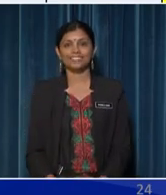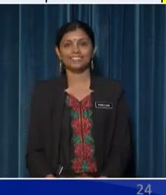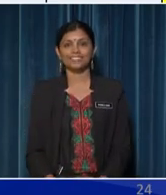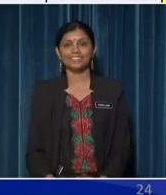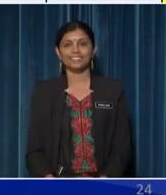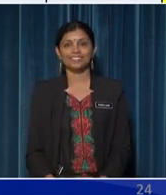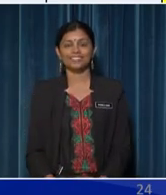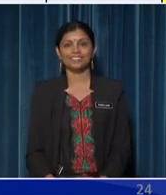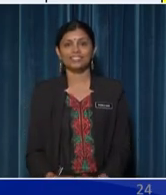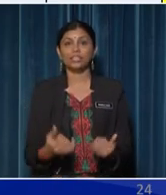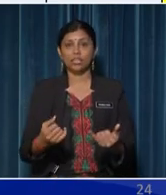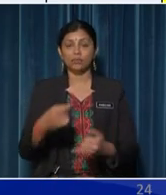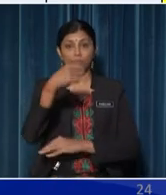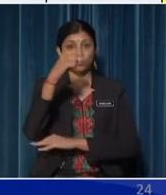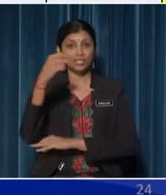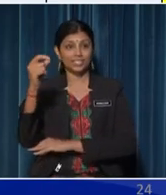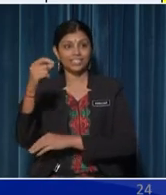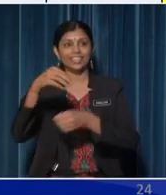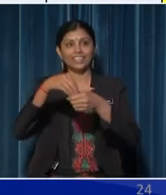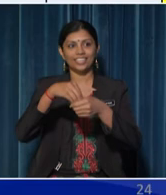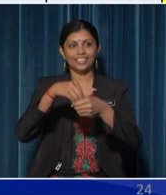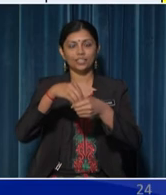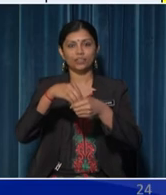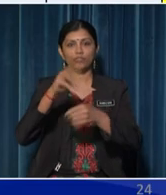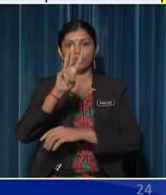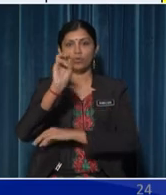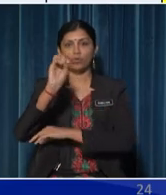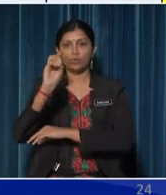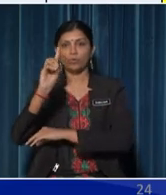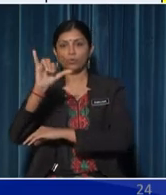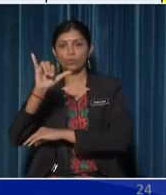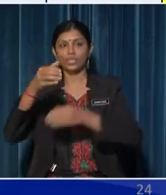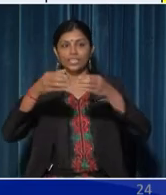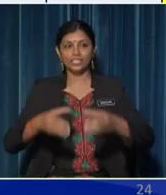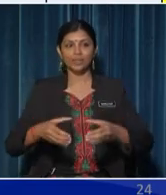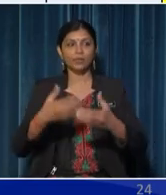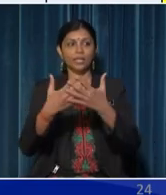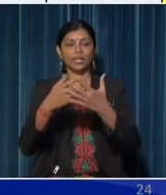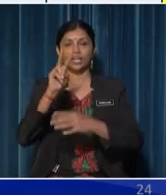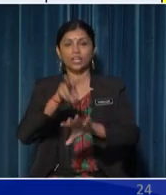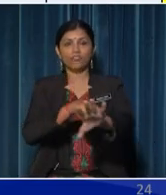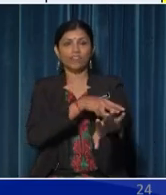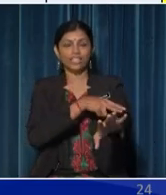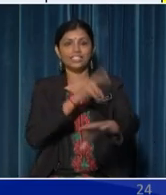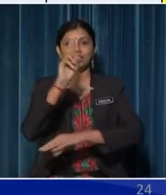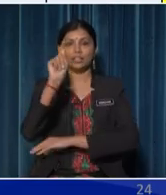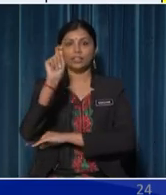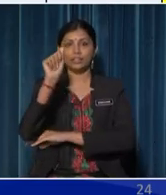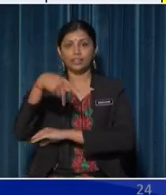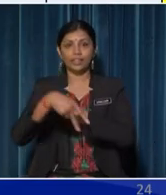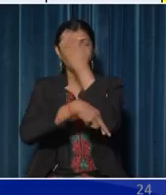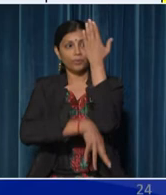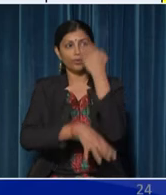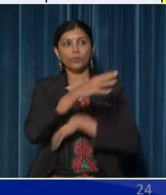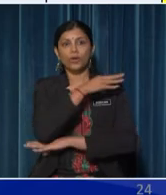We will then tick in the column for woody stem, netted veins, tap root and